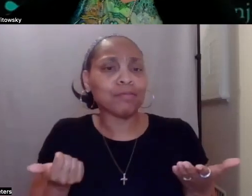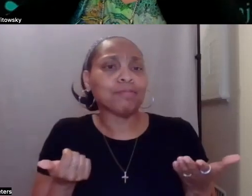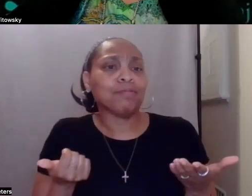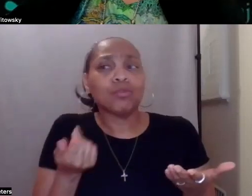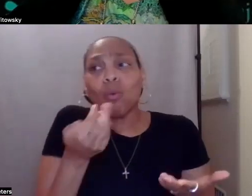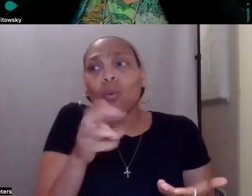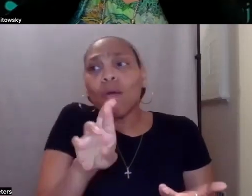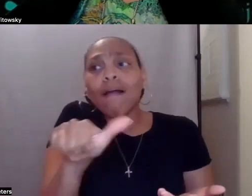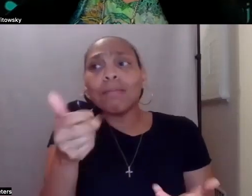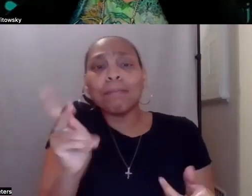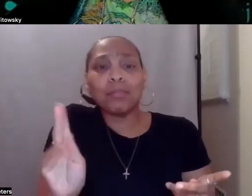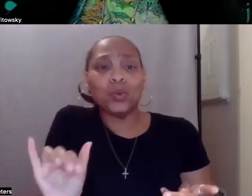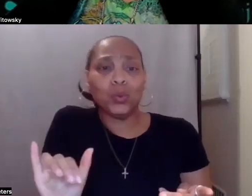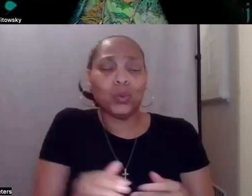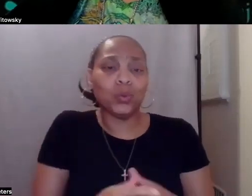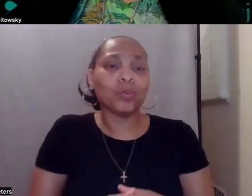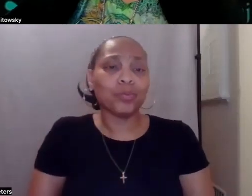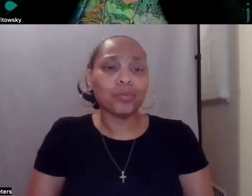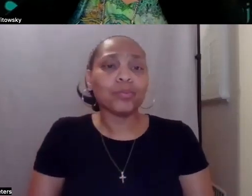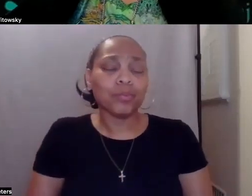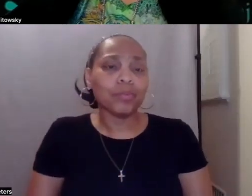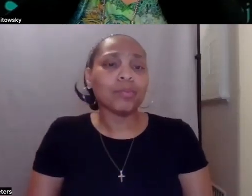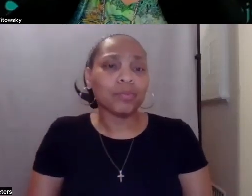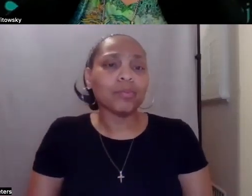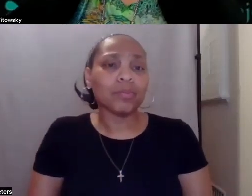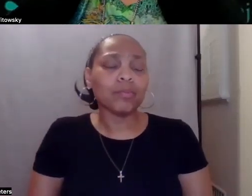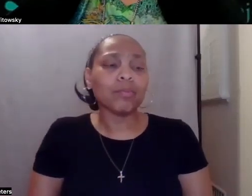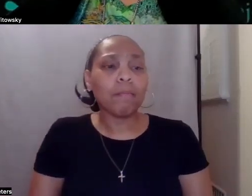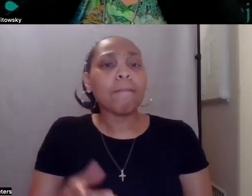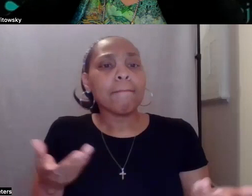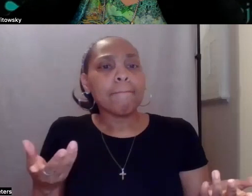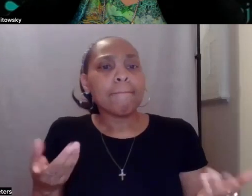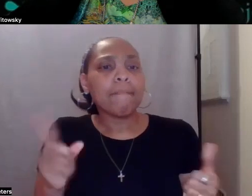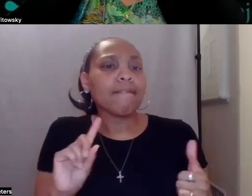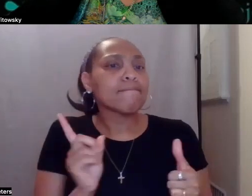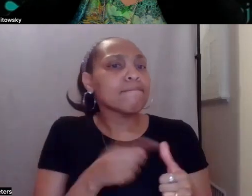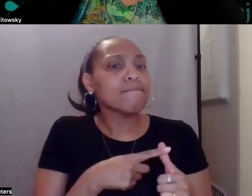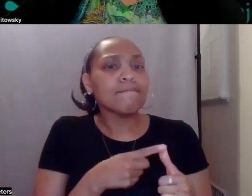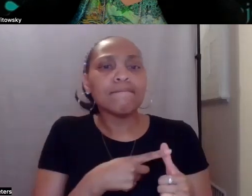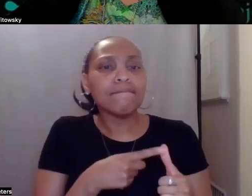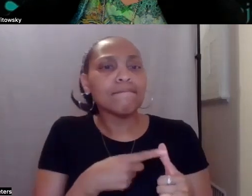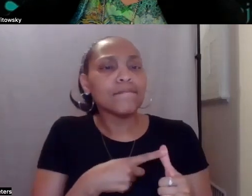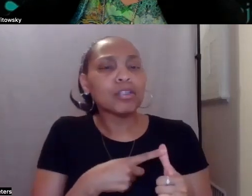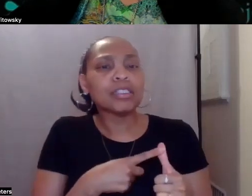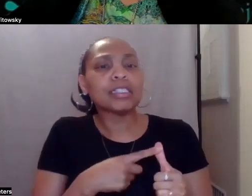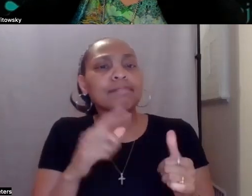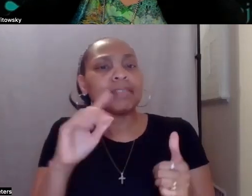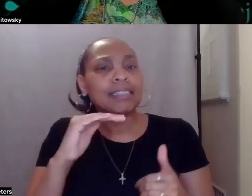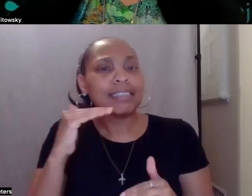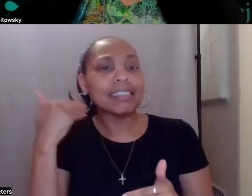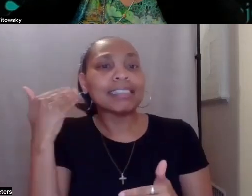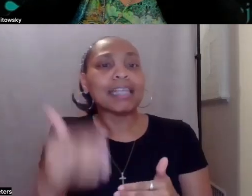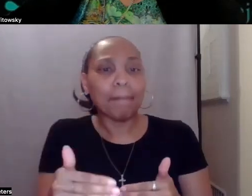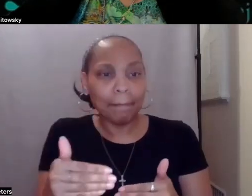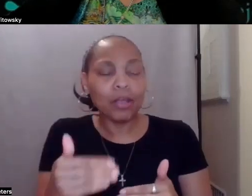So, so it, you know, the, the, the first step is realizing and accepting that you